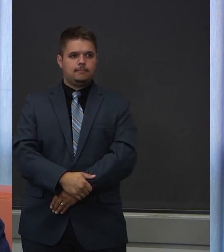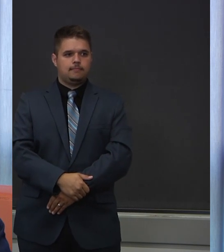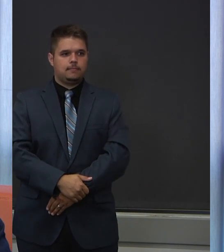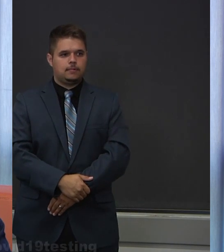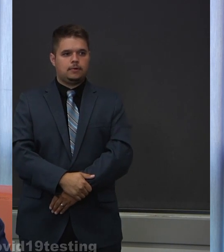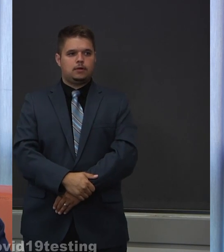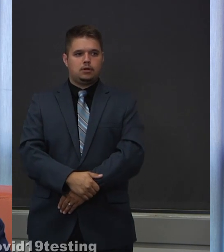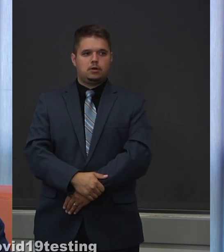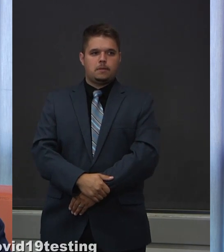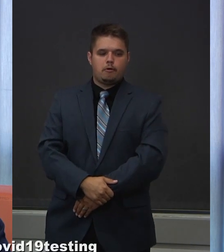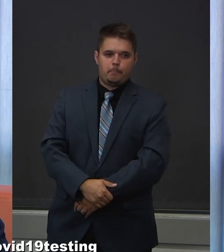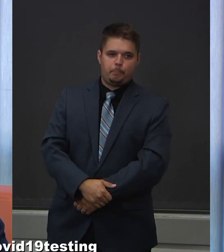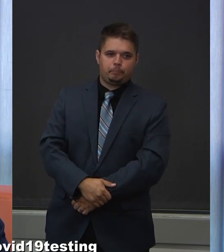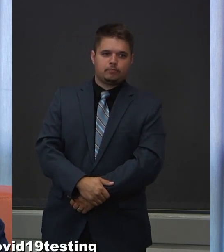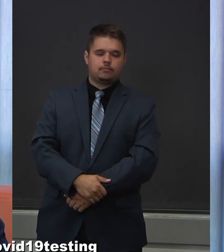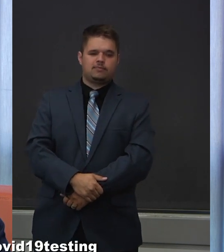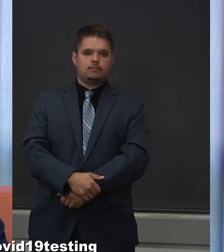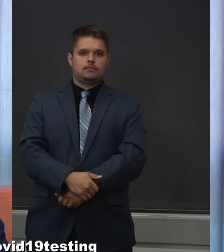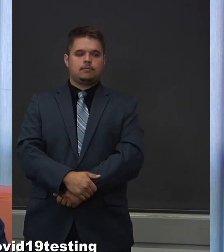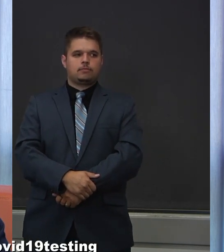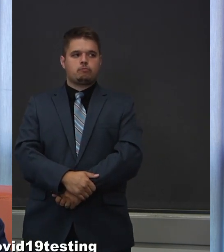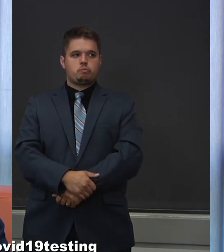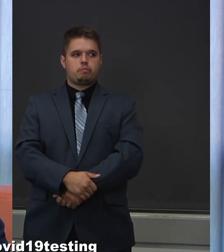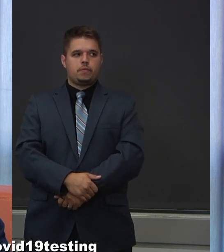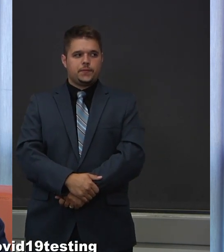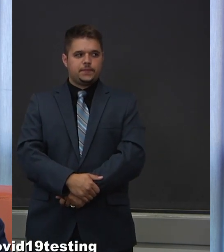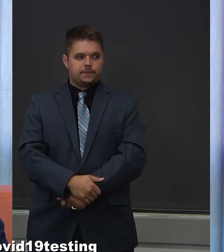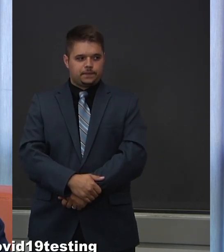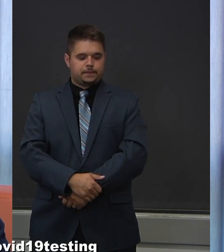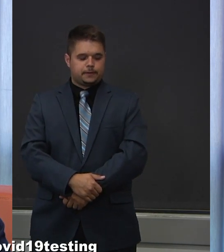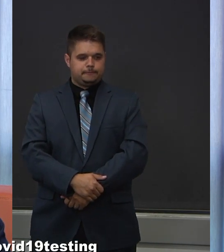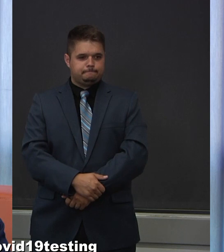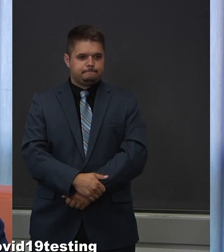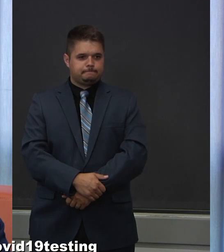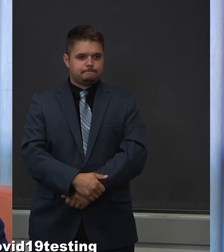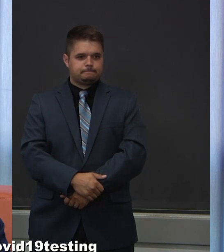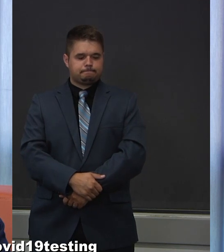All right. Waiting for another question.